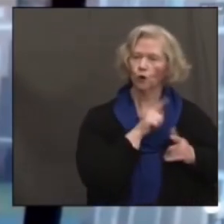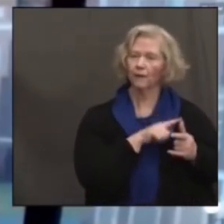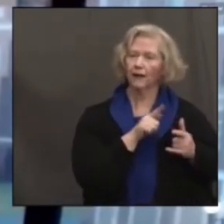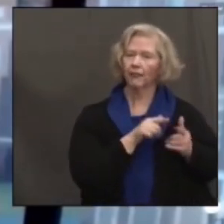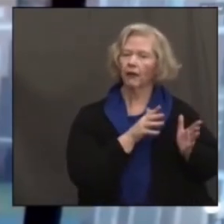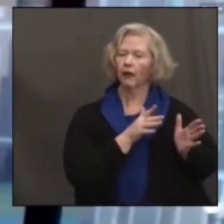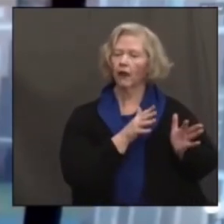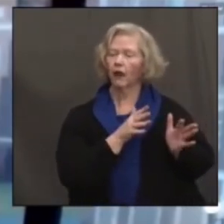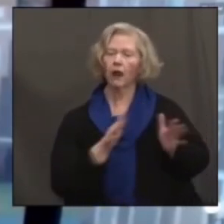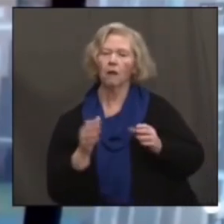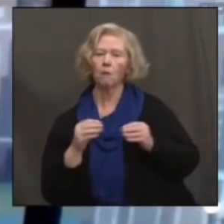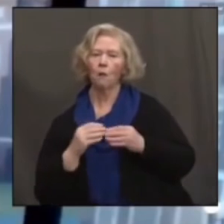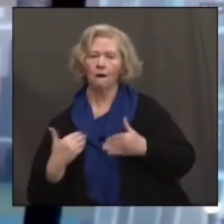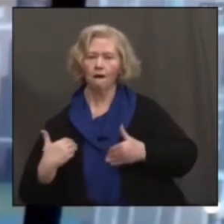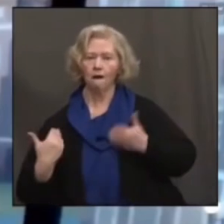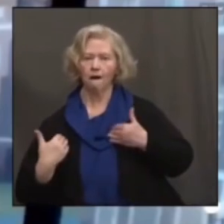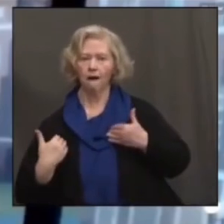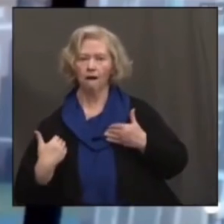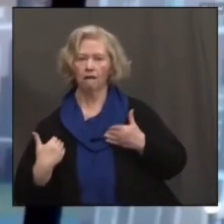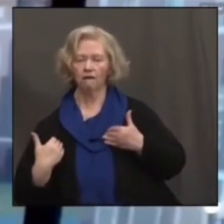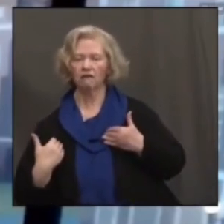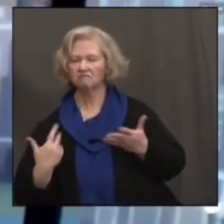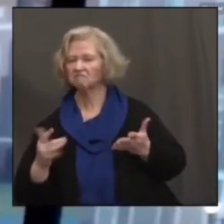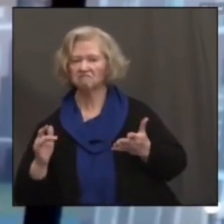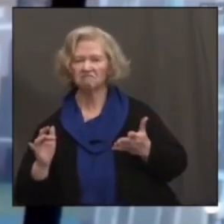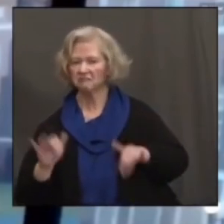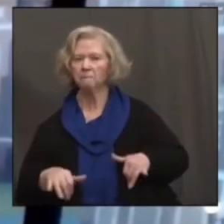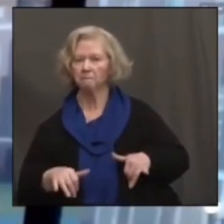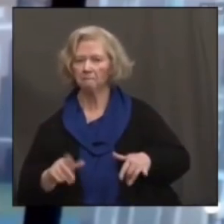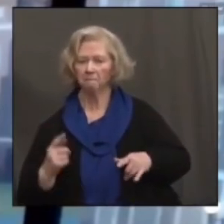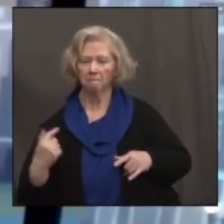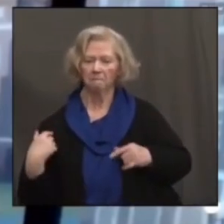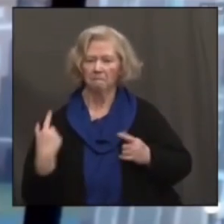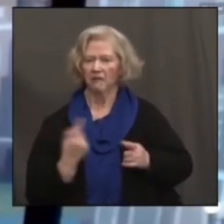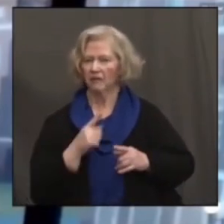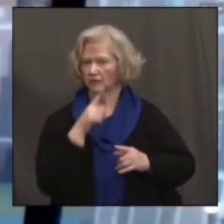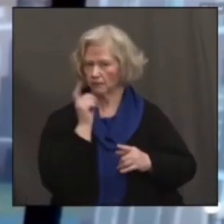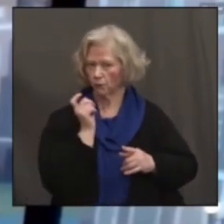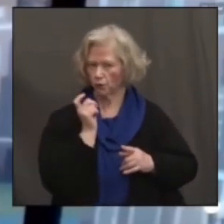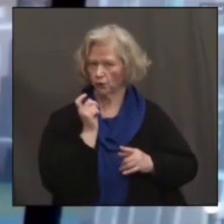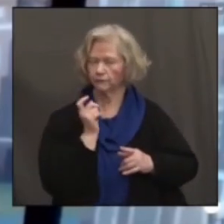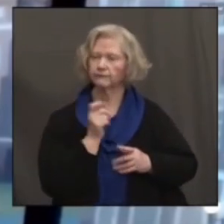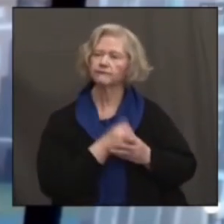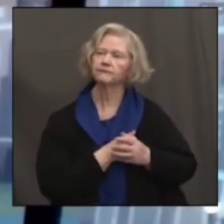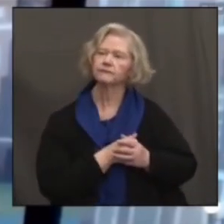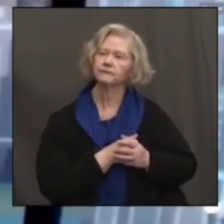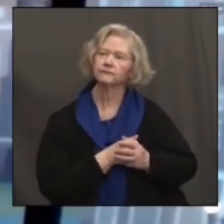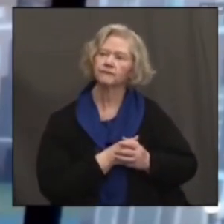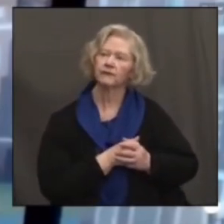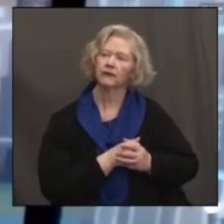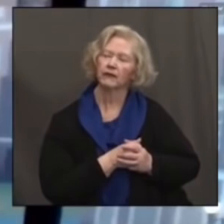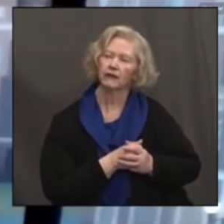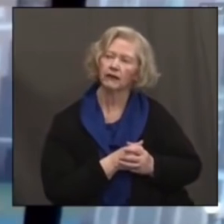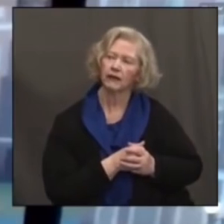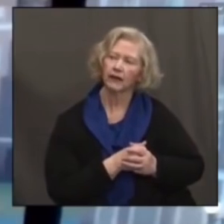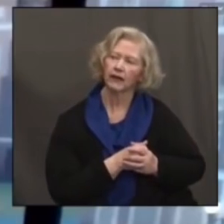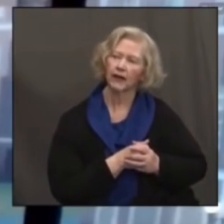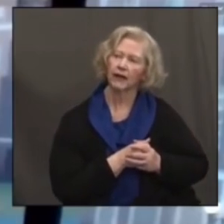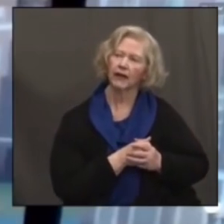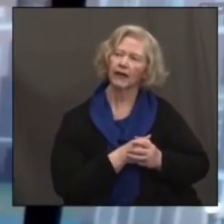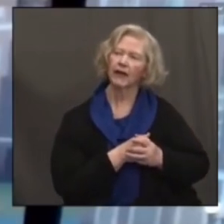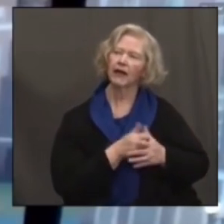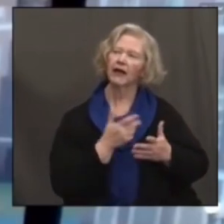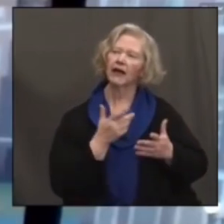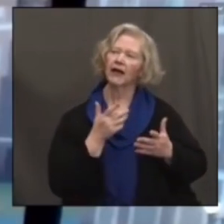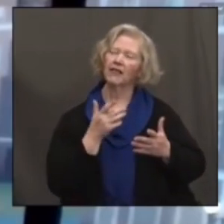And so this has just been a kind of a continuum of that, you know, the underlying